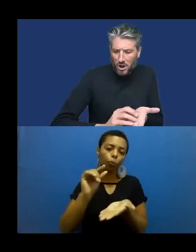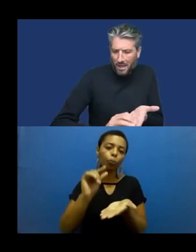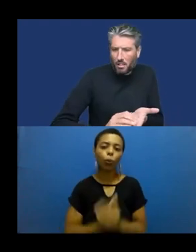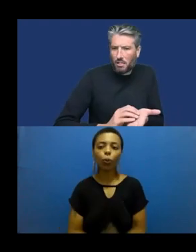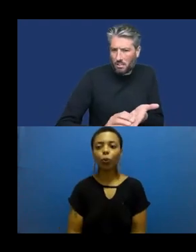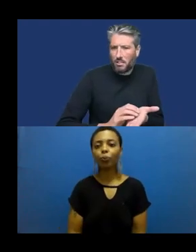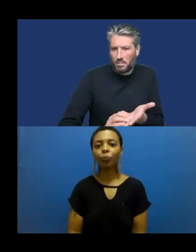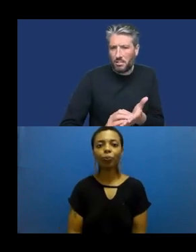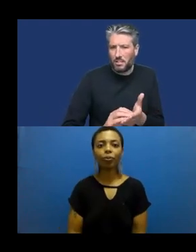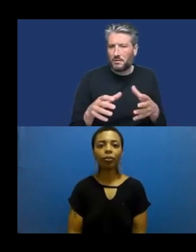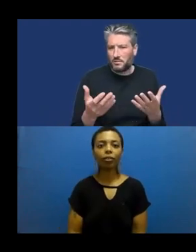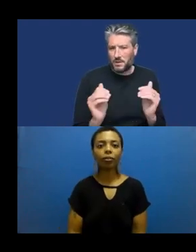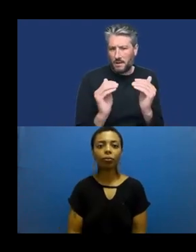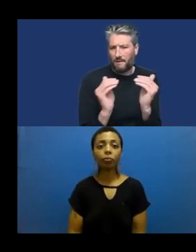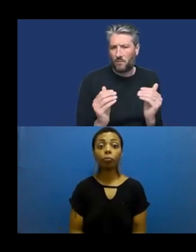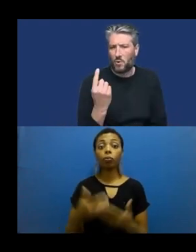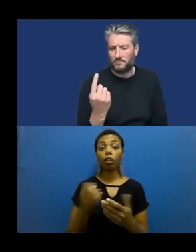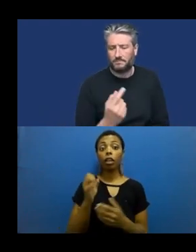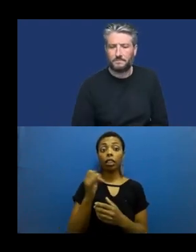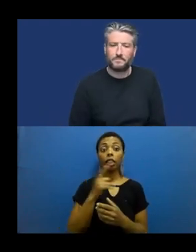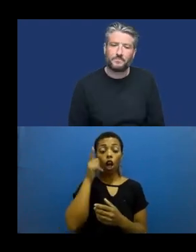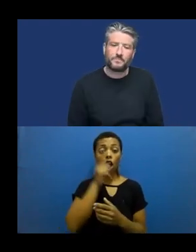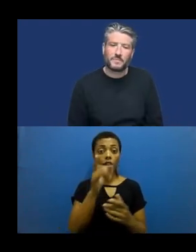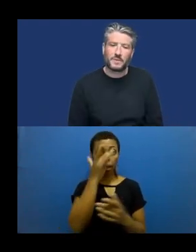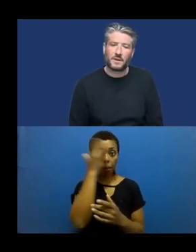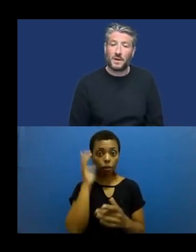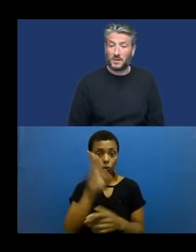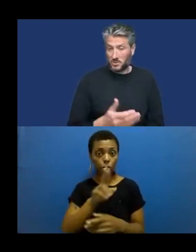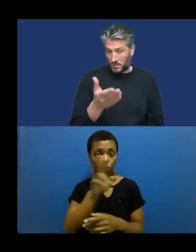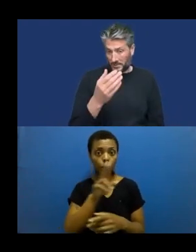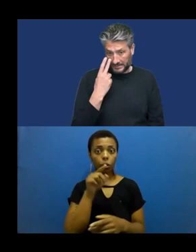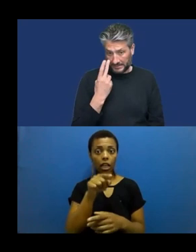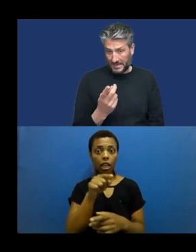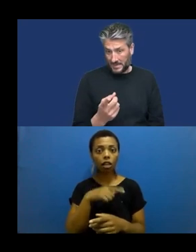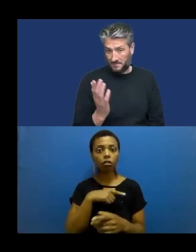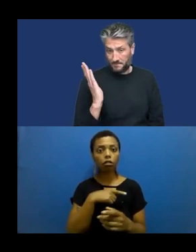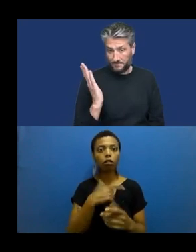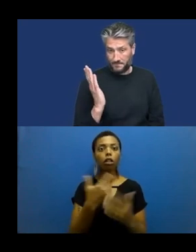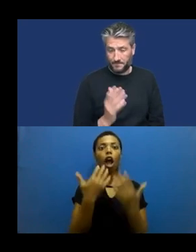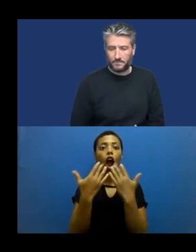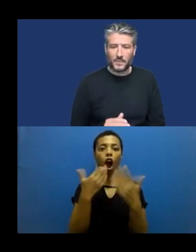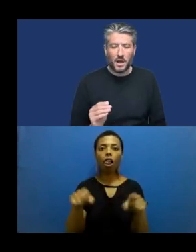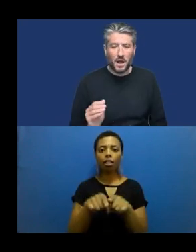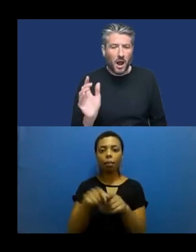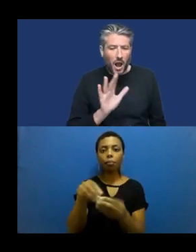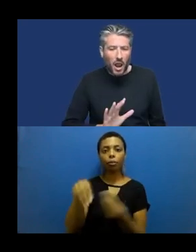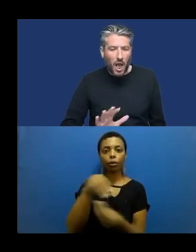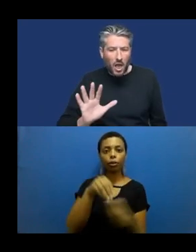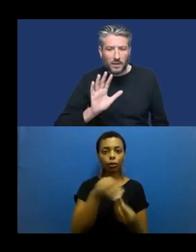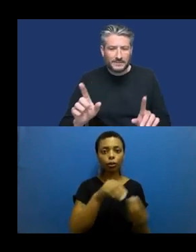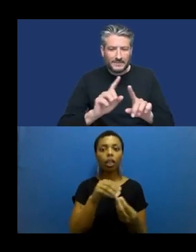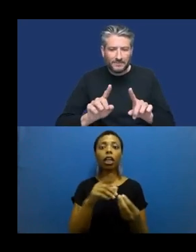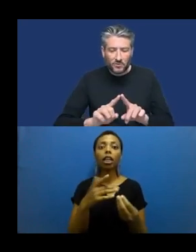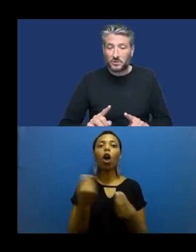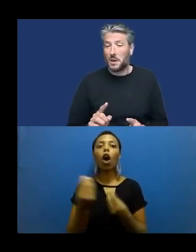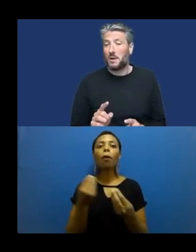To improve legibility, we leveraged chunky shapes and bold colors. We also tried adding animation to further differentiate